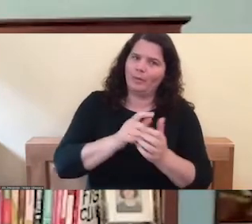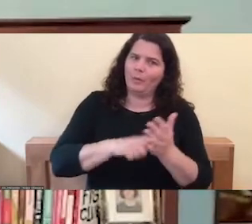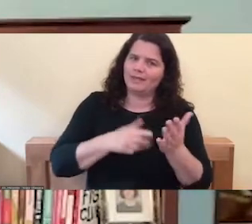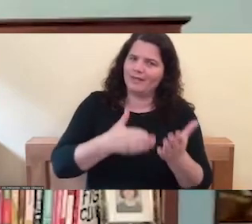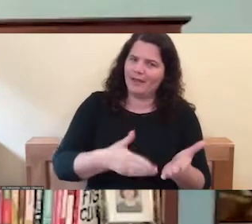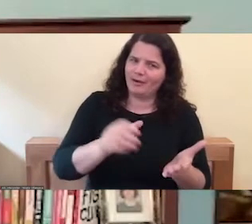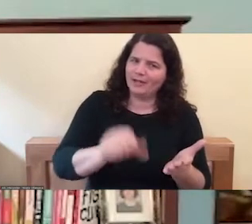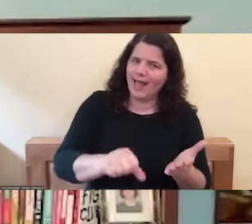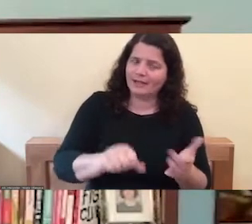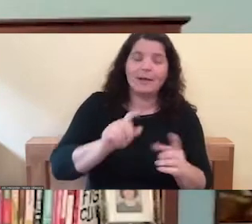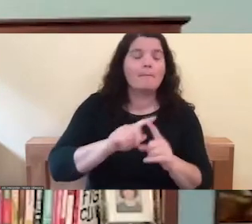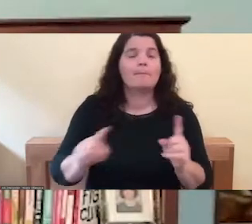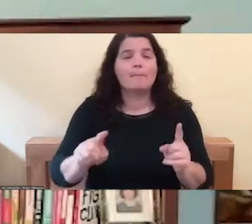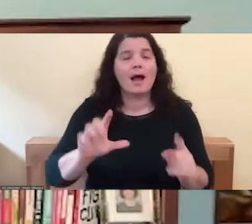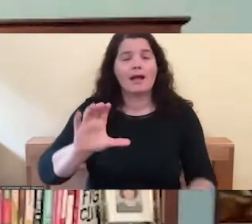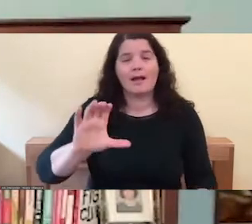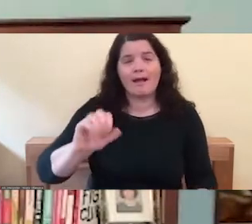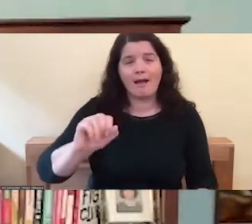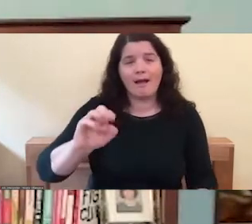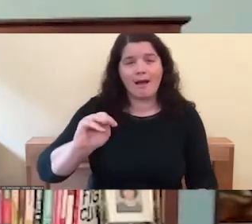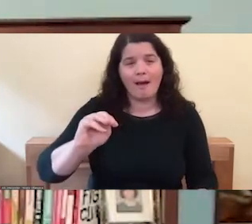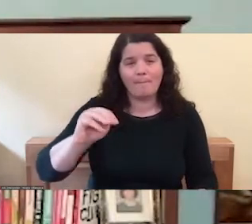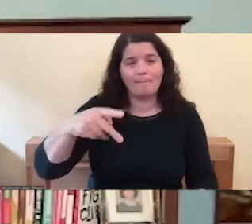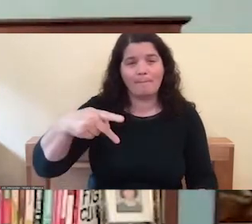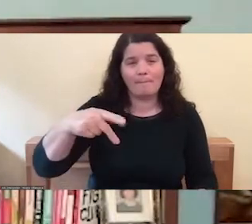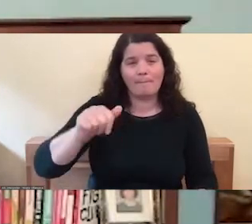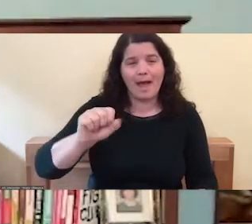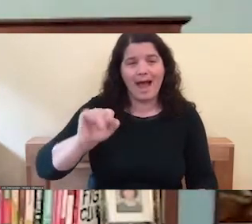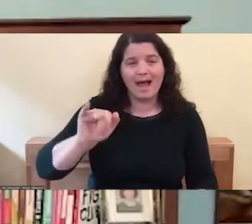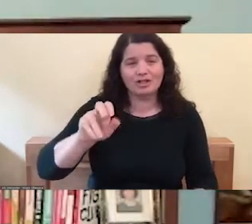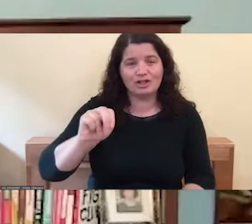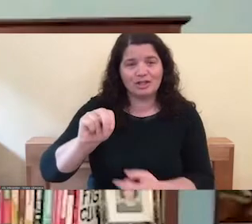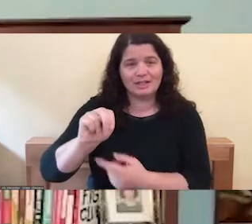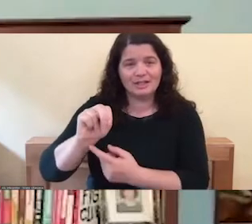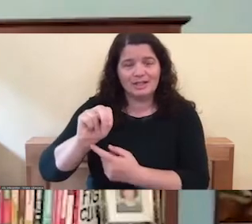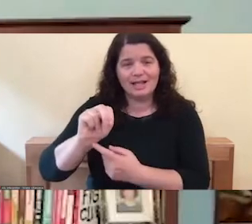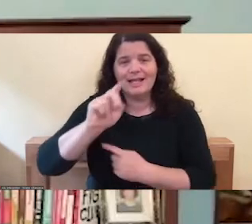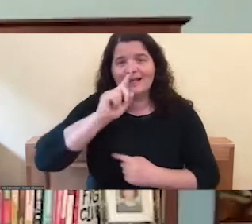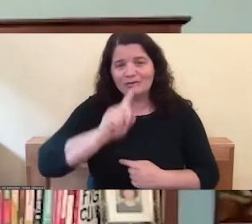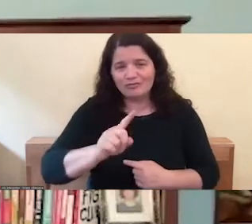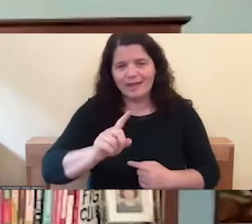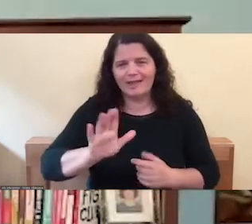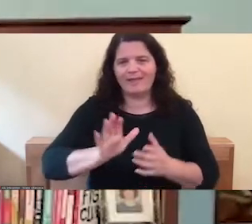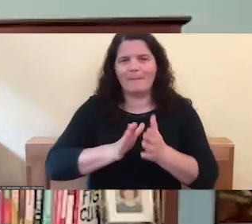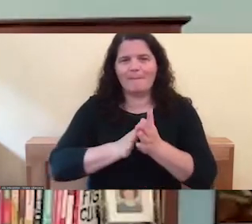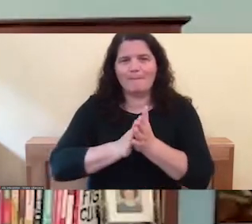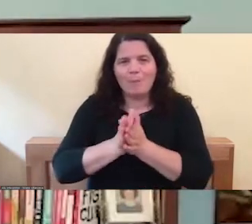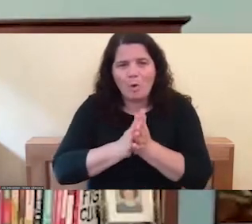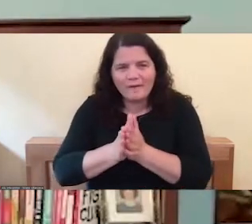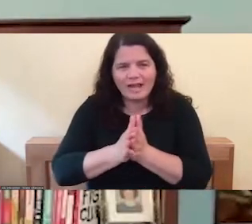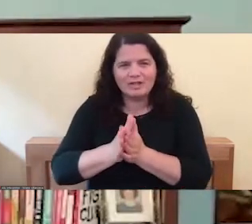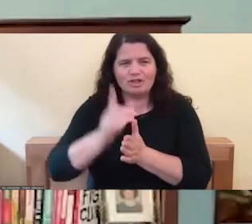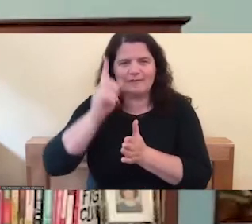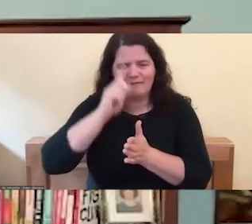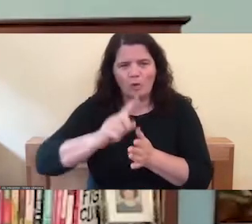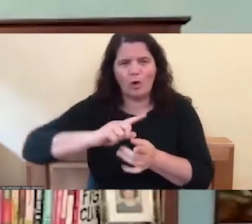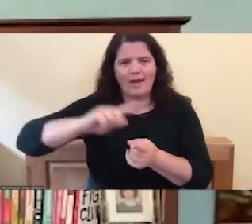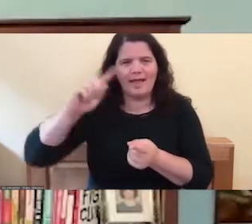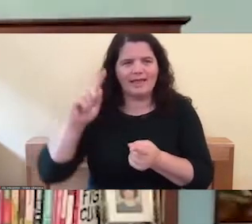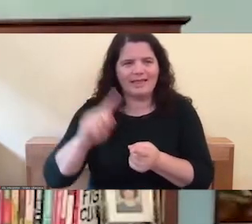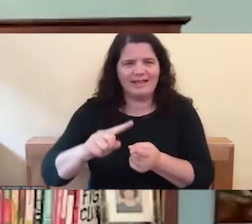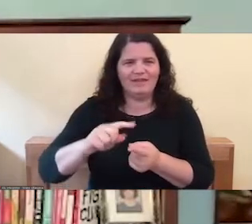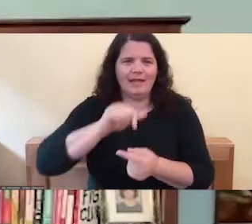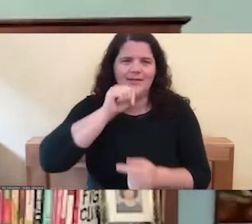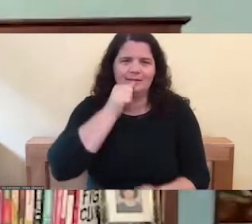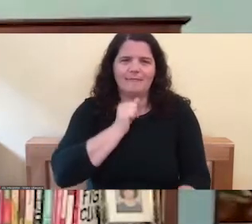in science, it's defined as the motivation to alleviate suffering. Right. You look at a brain on compassion, that